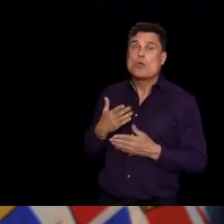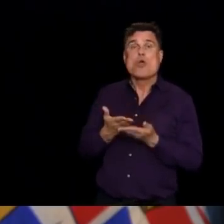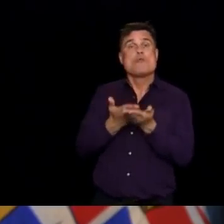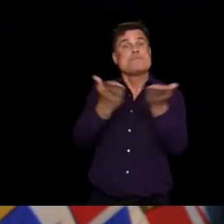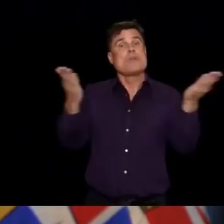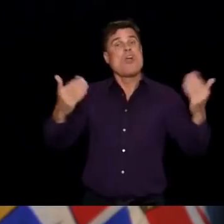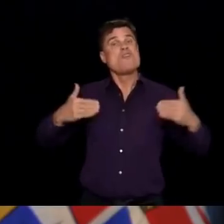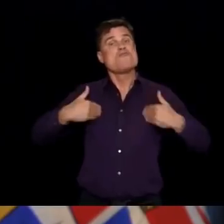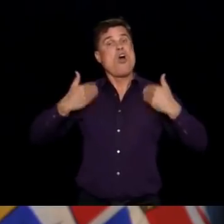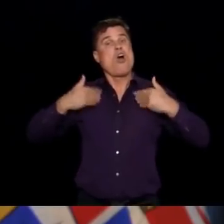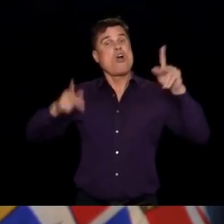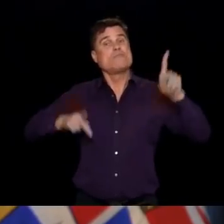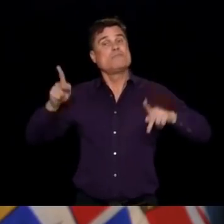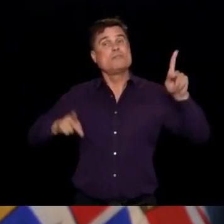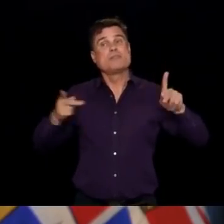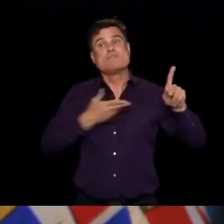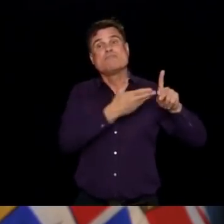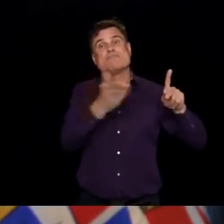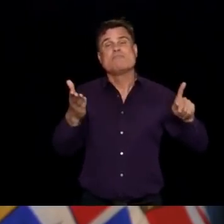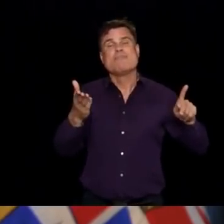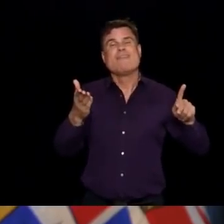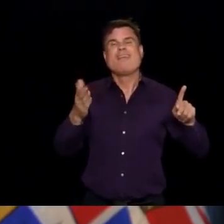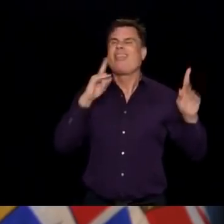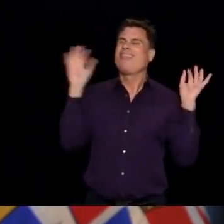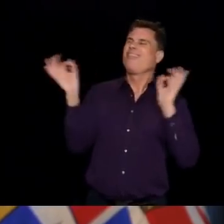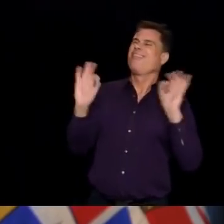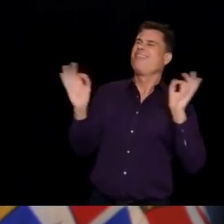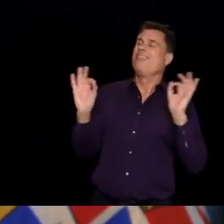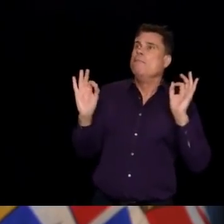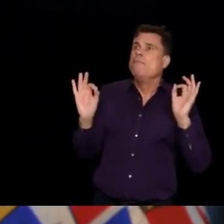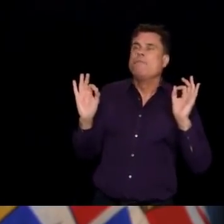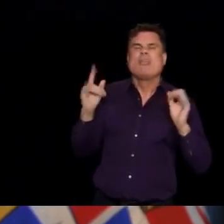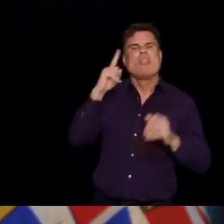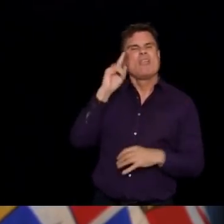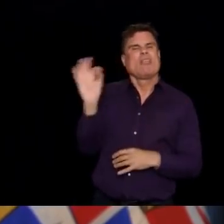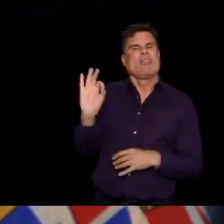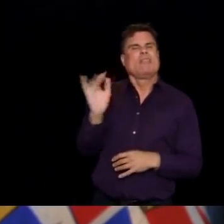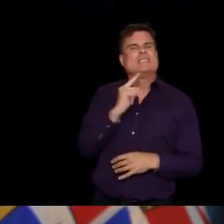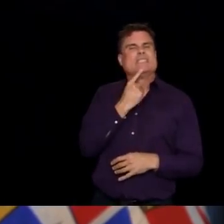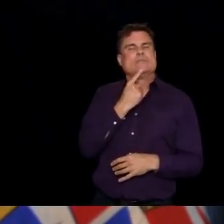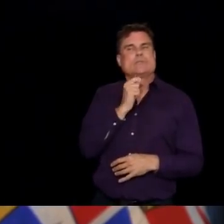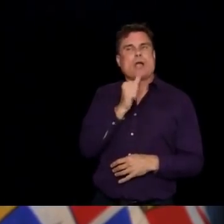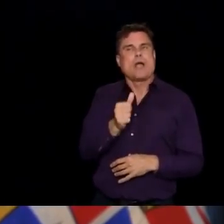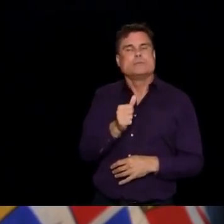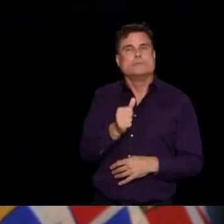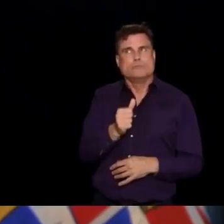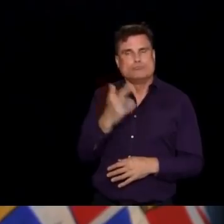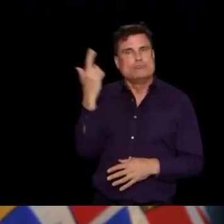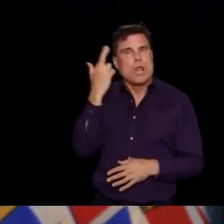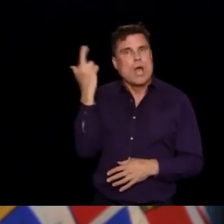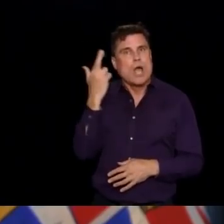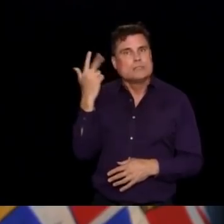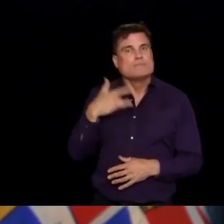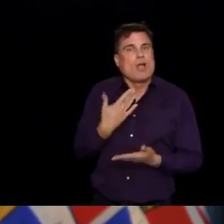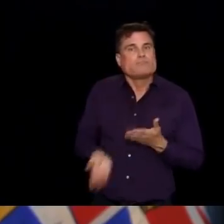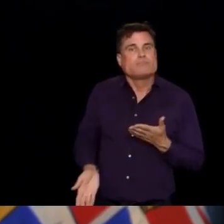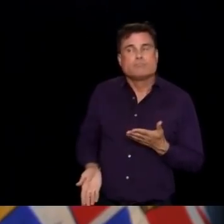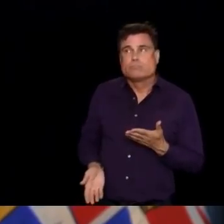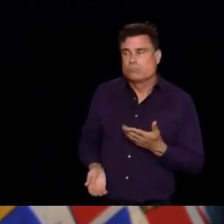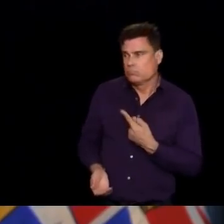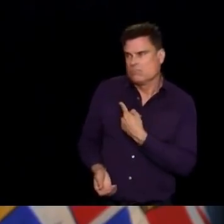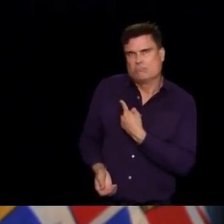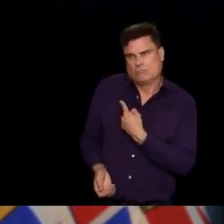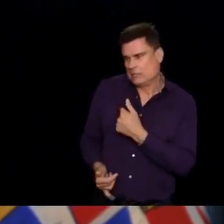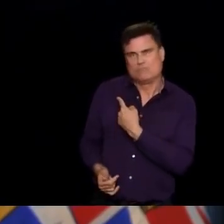You know, I ask this question of young people in my life and it, as it